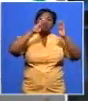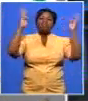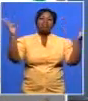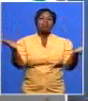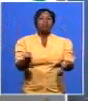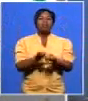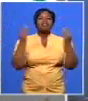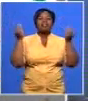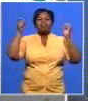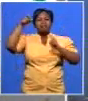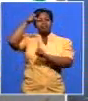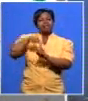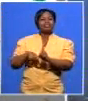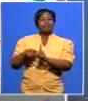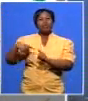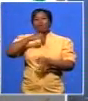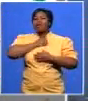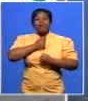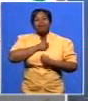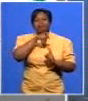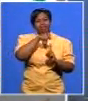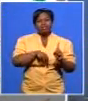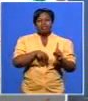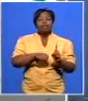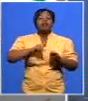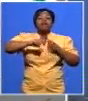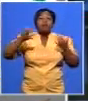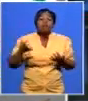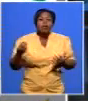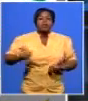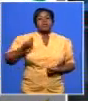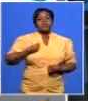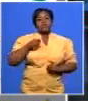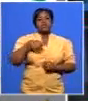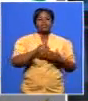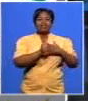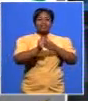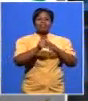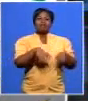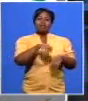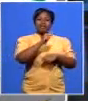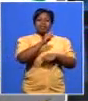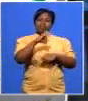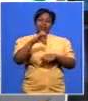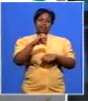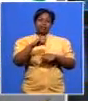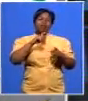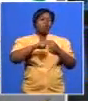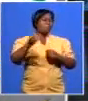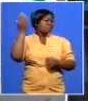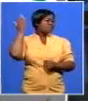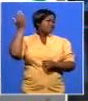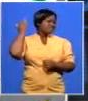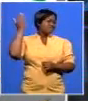but the reality of the matter is that he came from the youth league of the ANC he has been in the ANC since